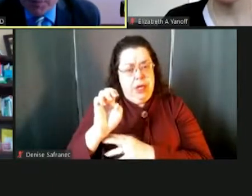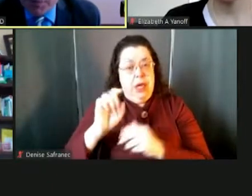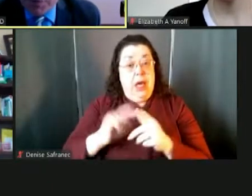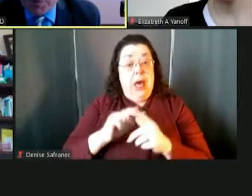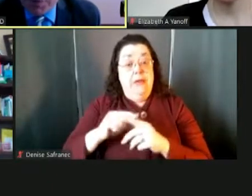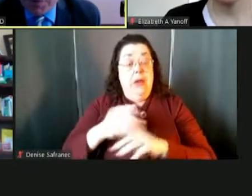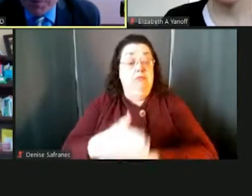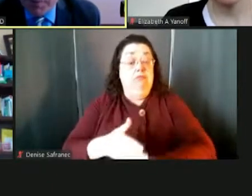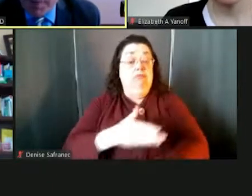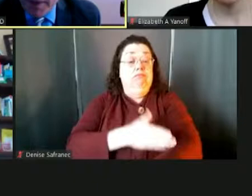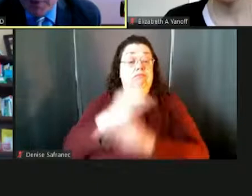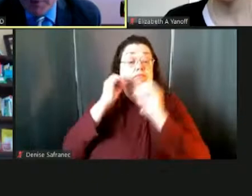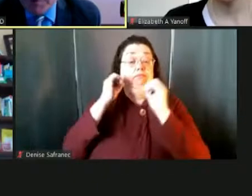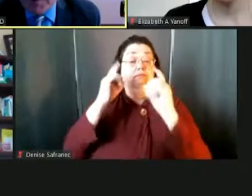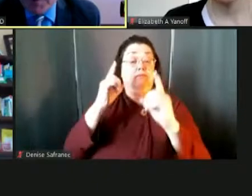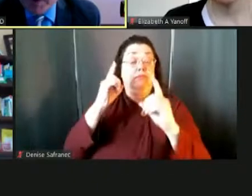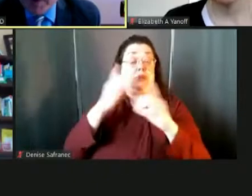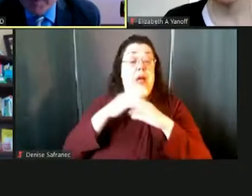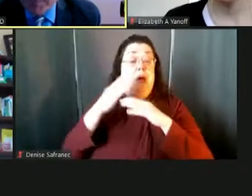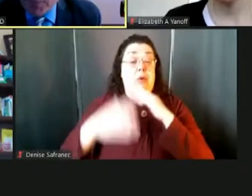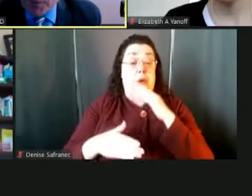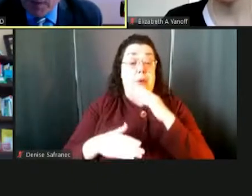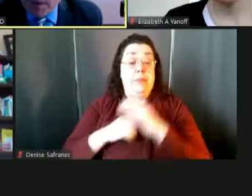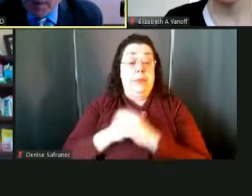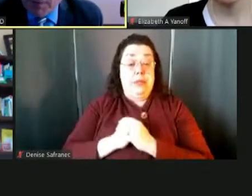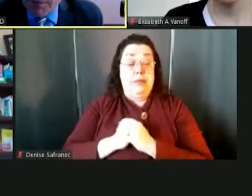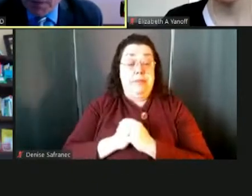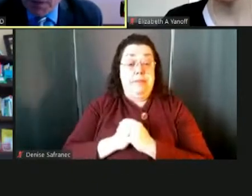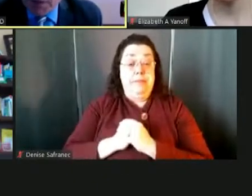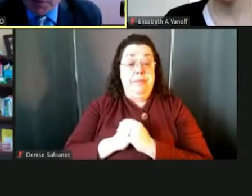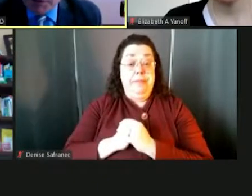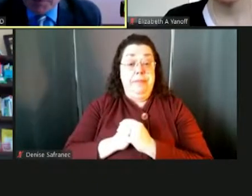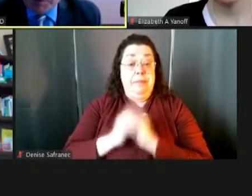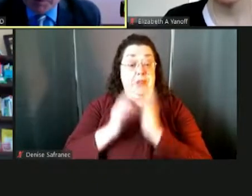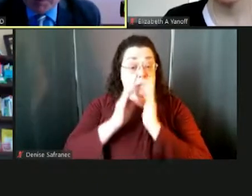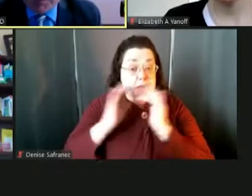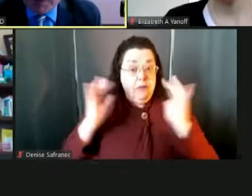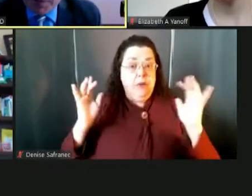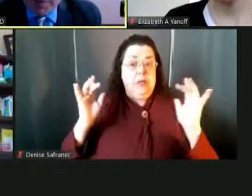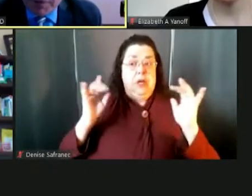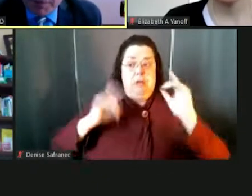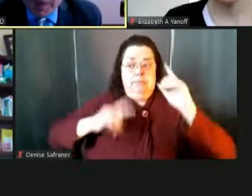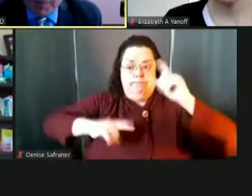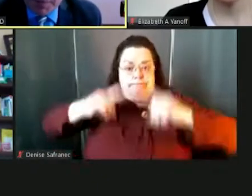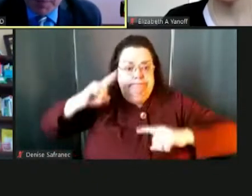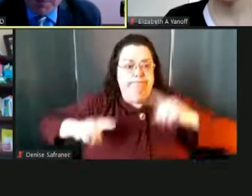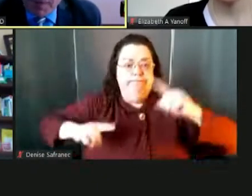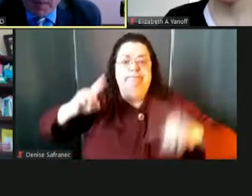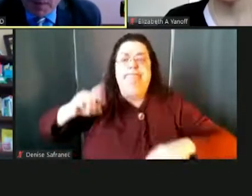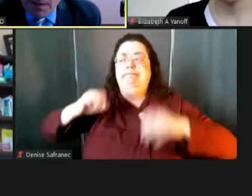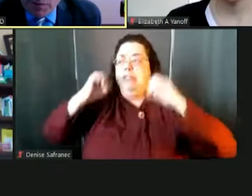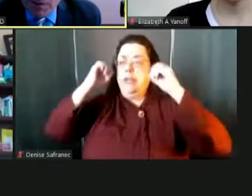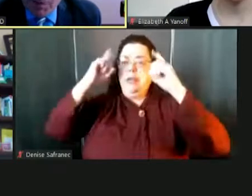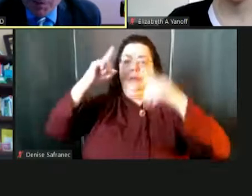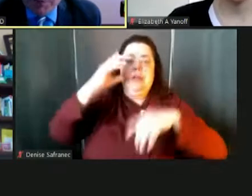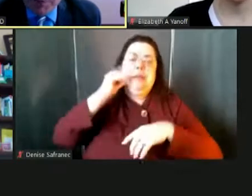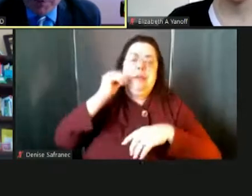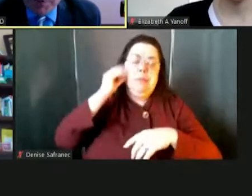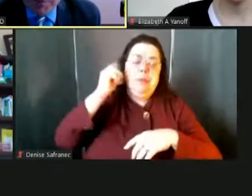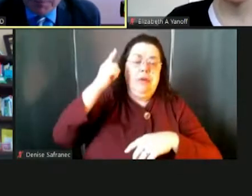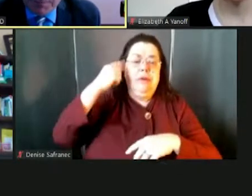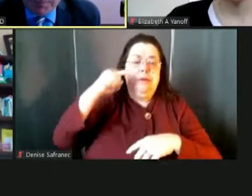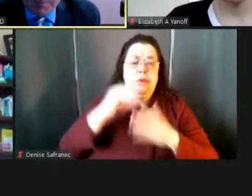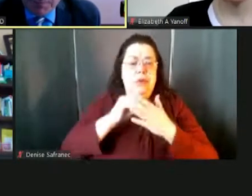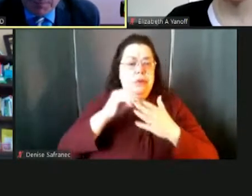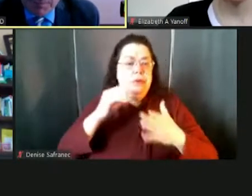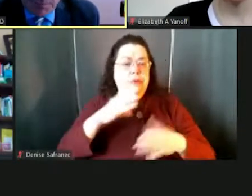outcomes for students and to diversify the educational experience for kids and families once we get through